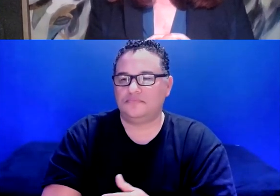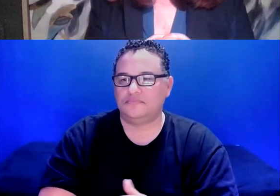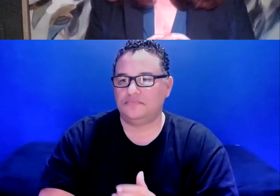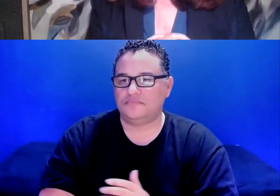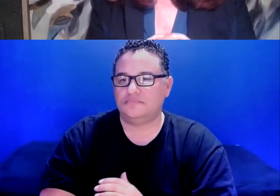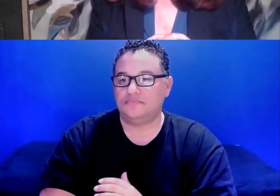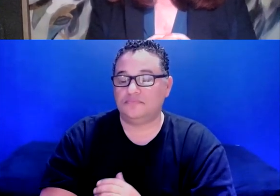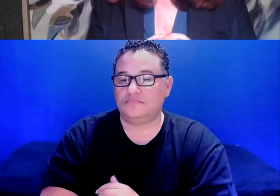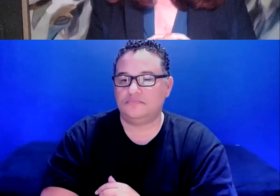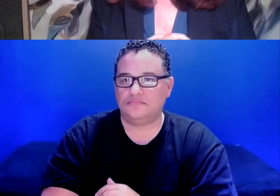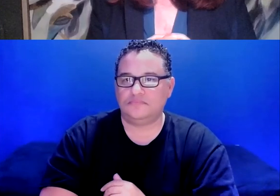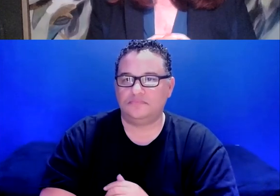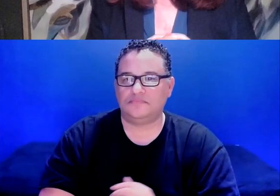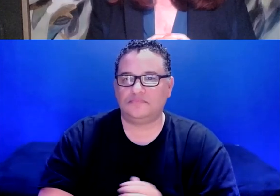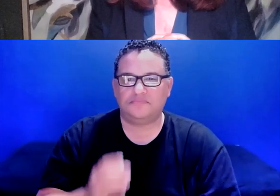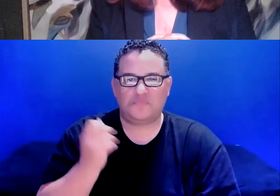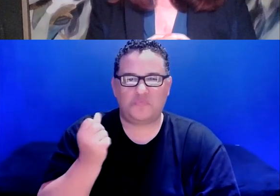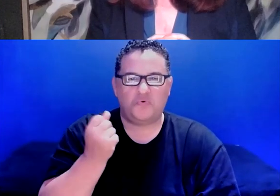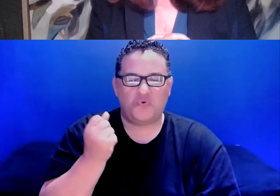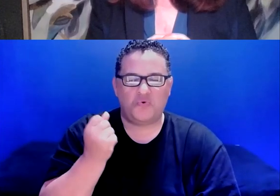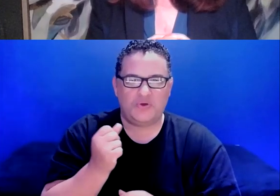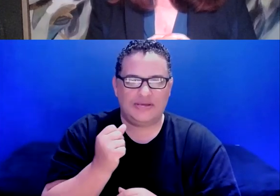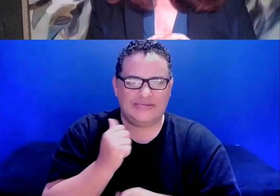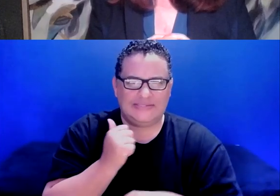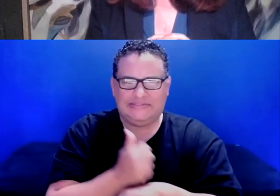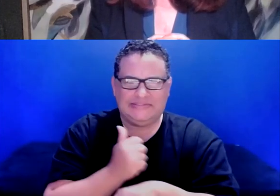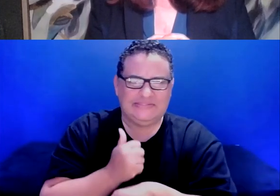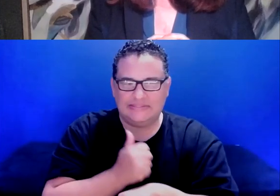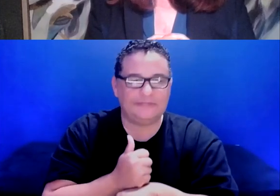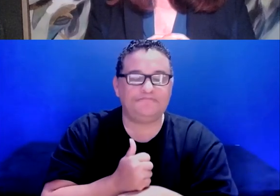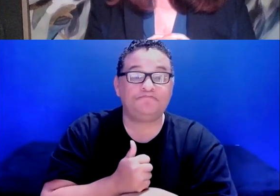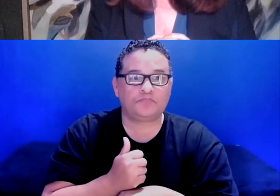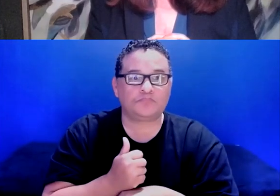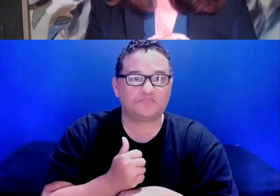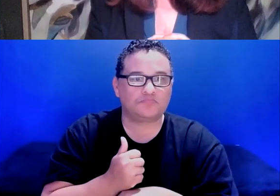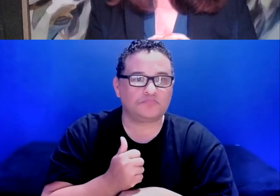Give me just a second. want to make sure that Okay. biggest light. Okay.